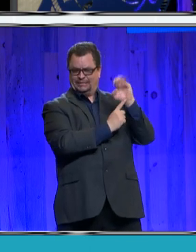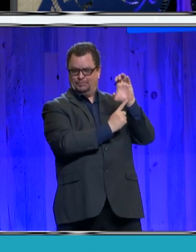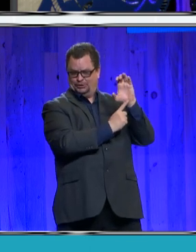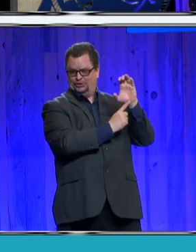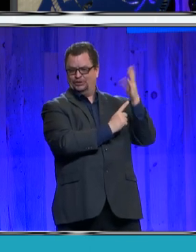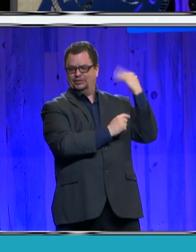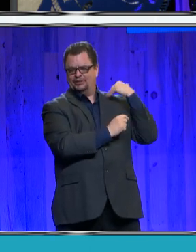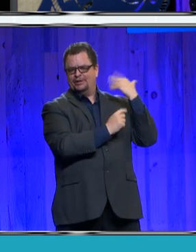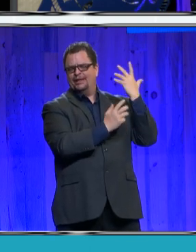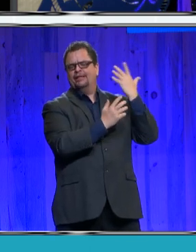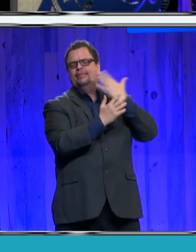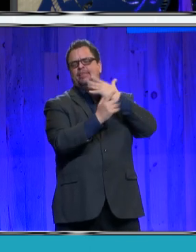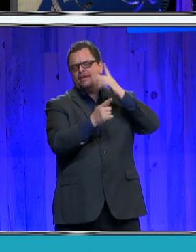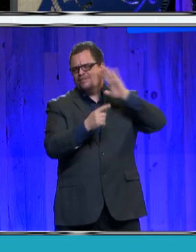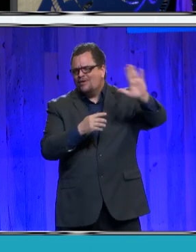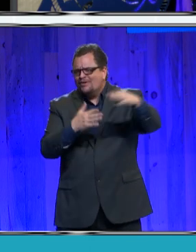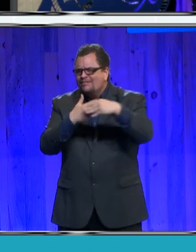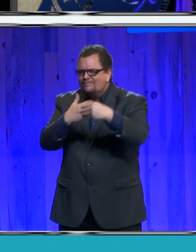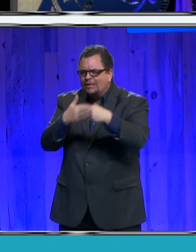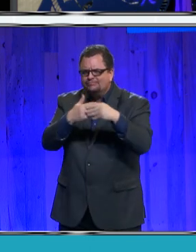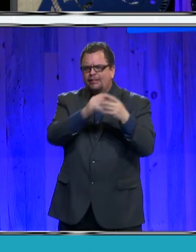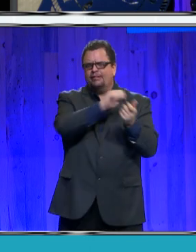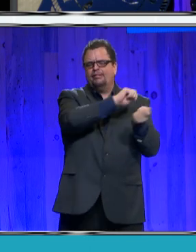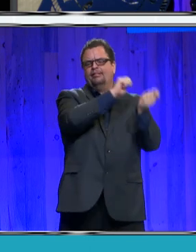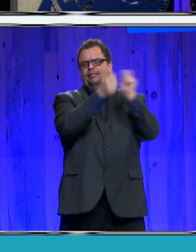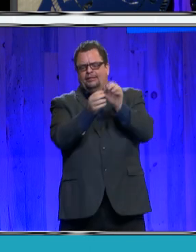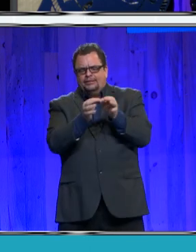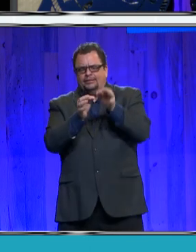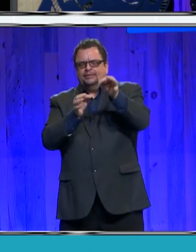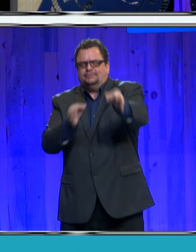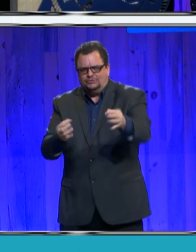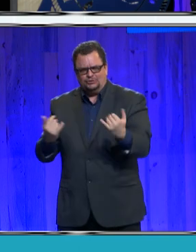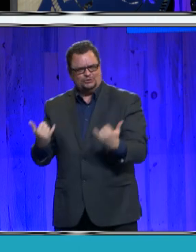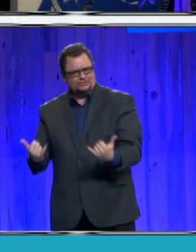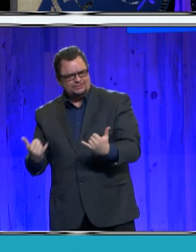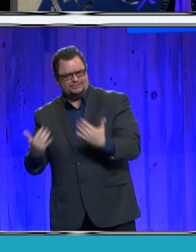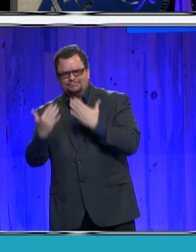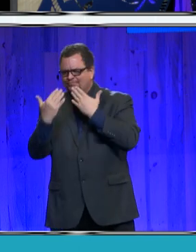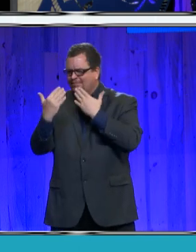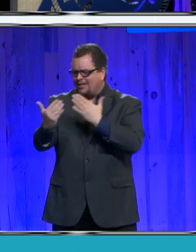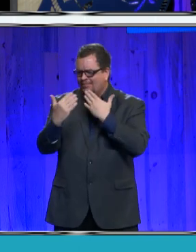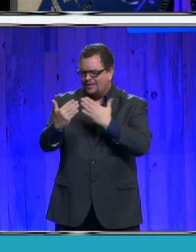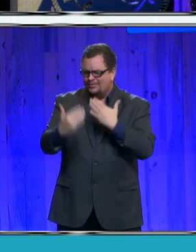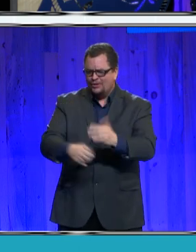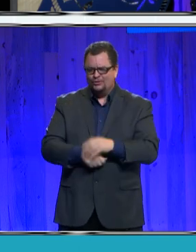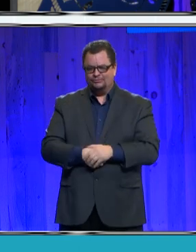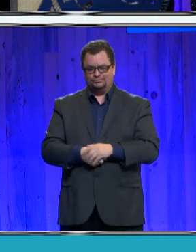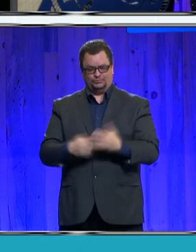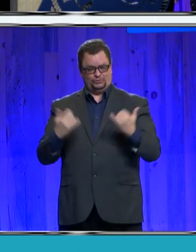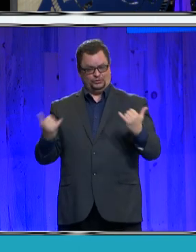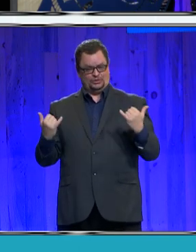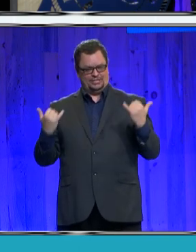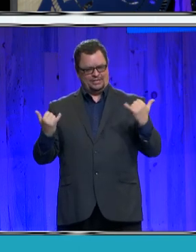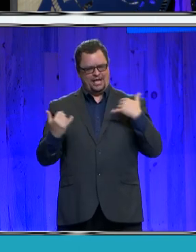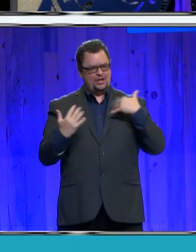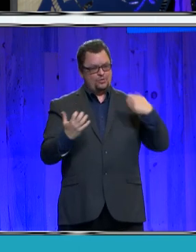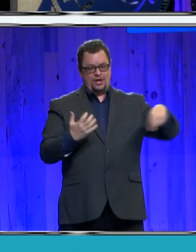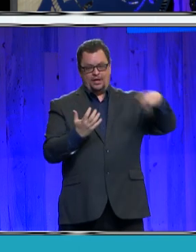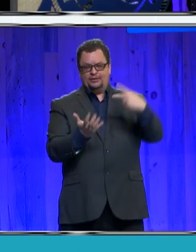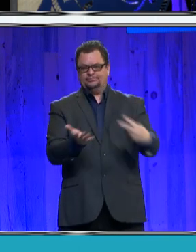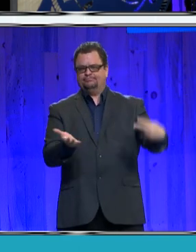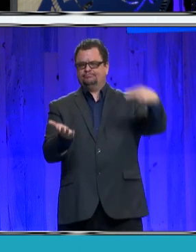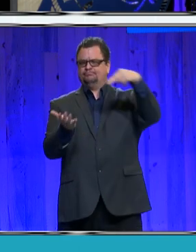flexibility in joining us today. To begin today's program, please stand for the Presentation of the Colors